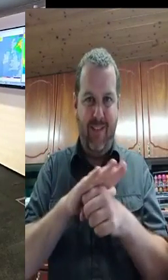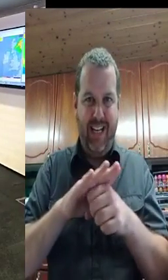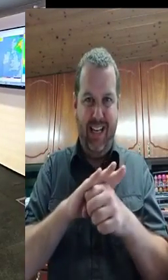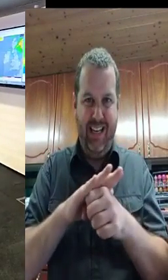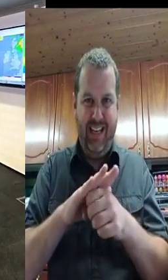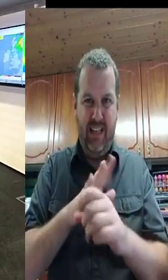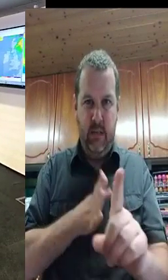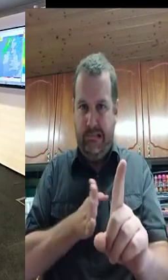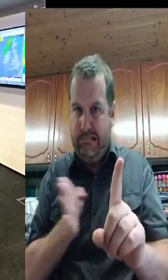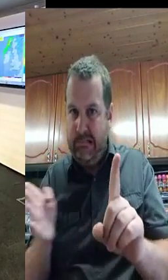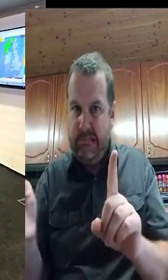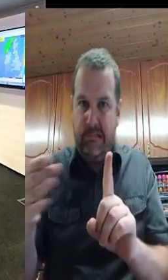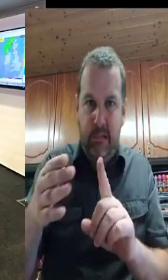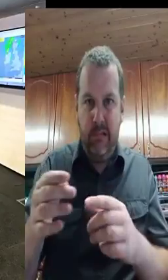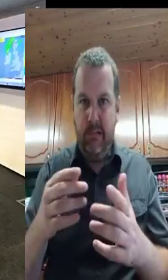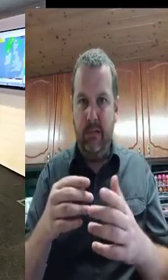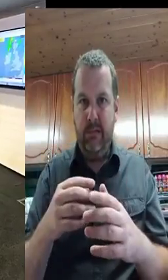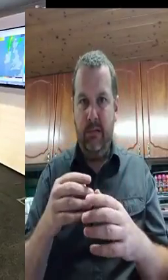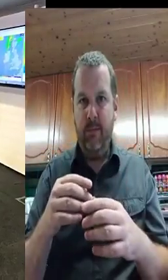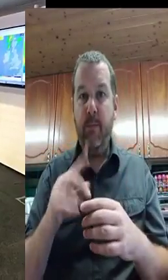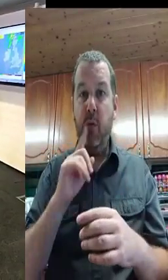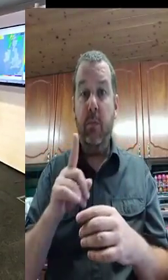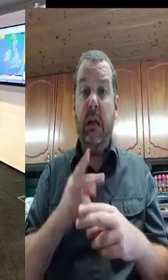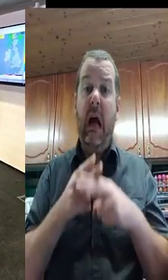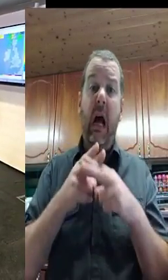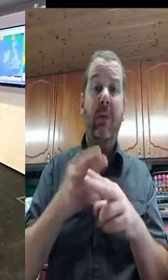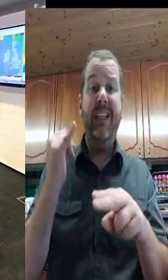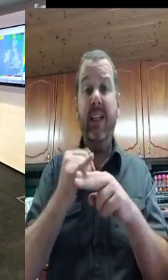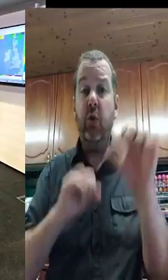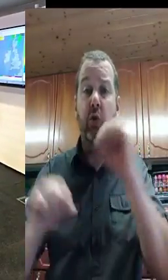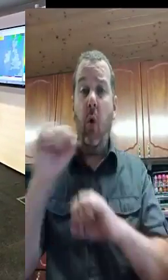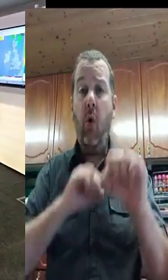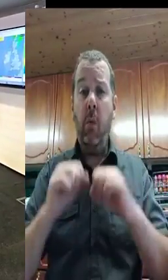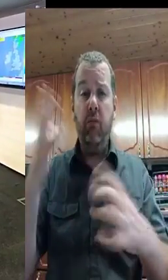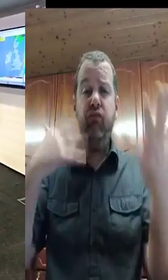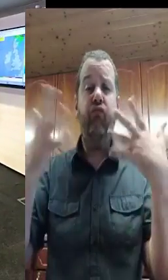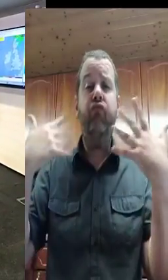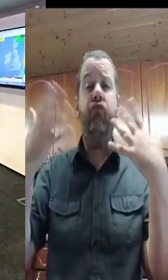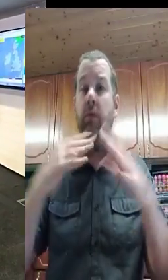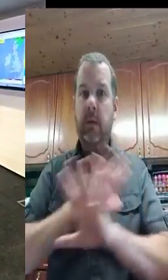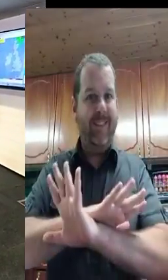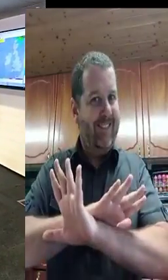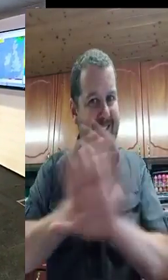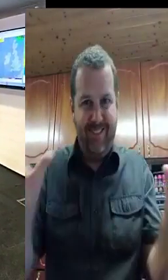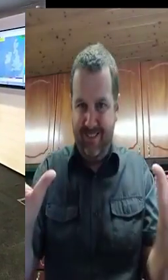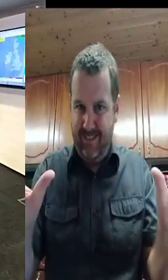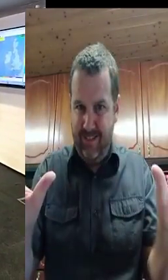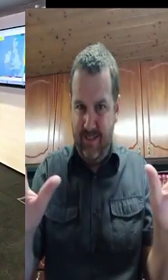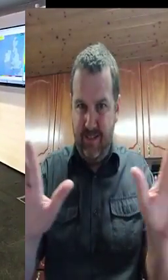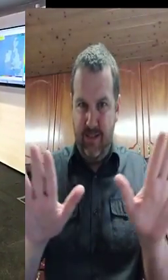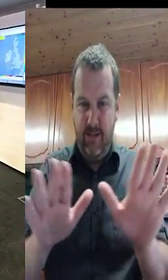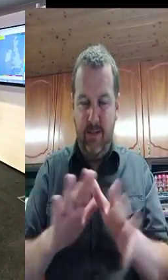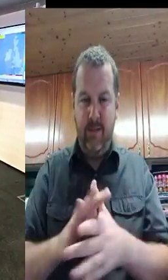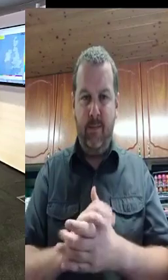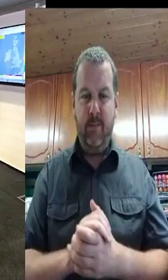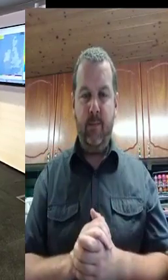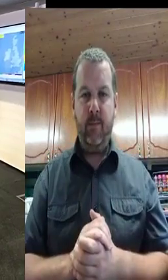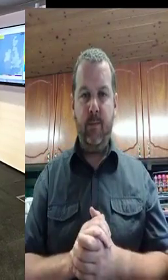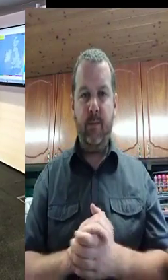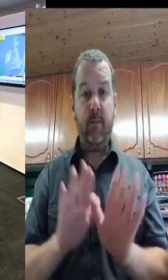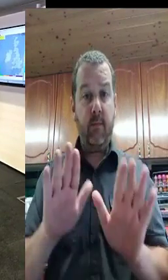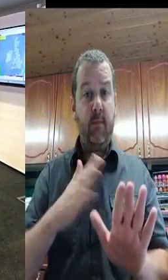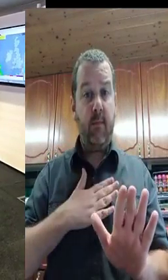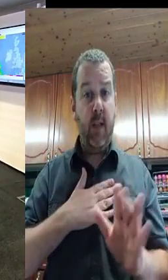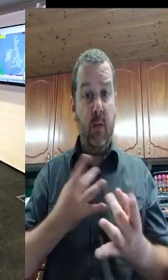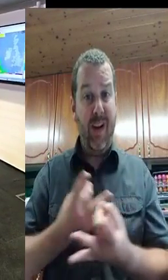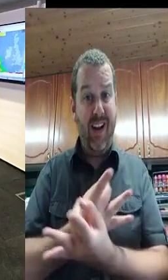Obviously, this air storm like this is severe impact on the marine environment and I'll ask Eugene Khona, the director of the Coast